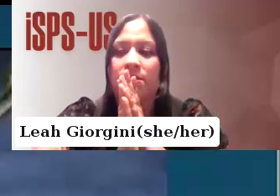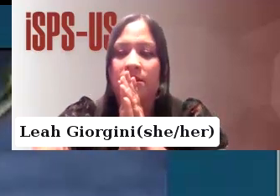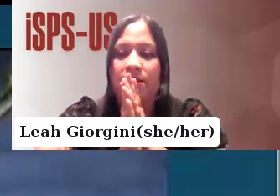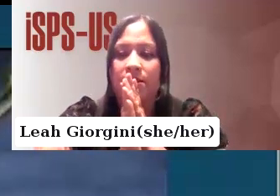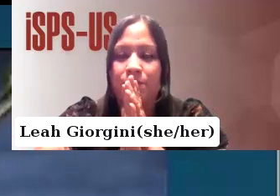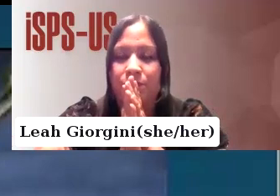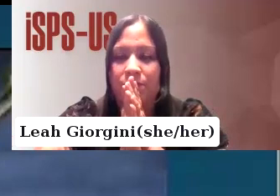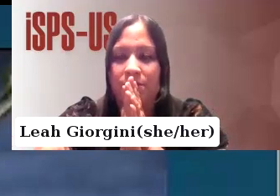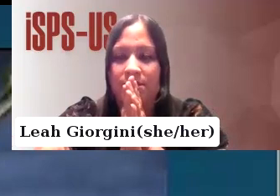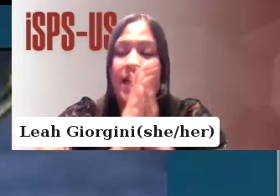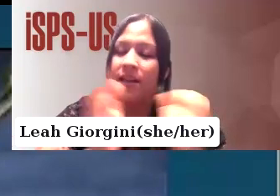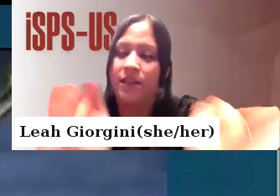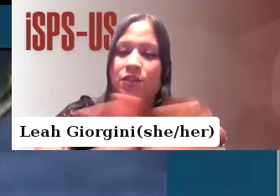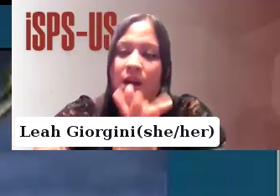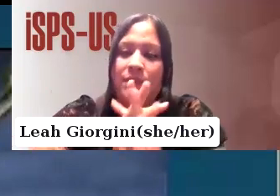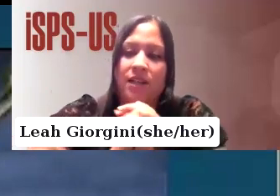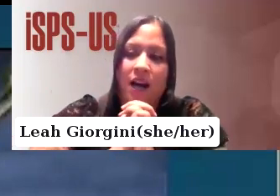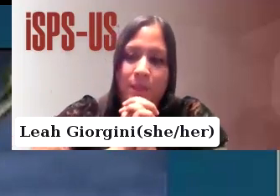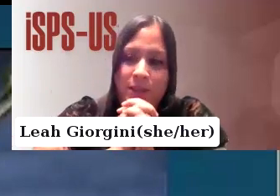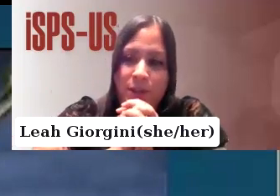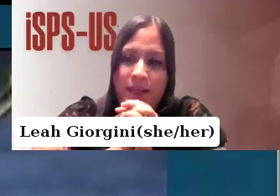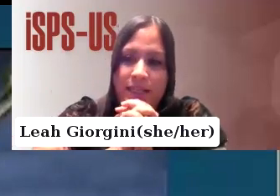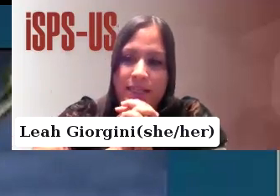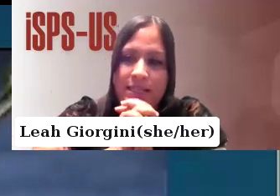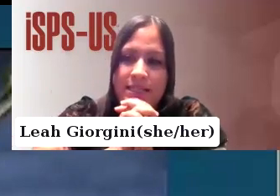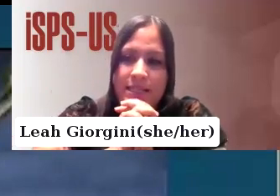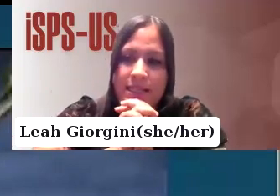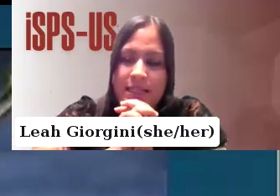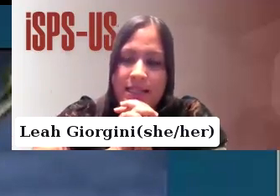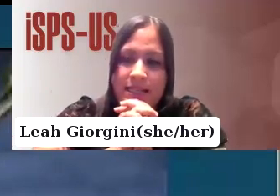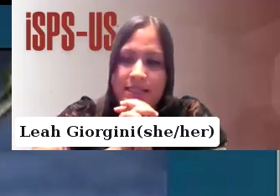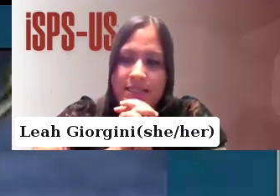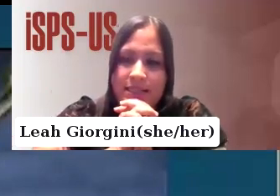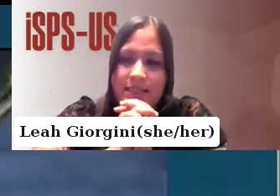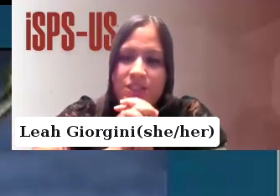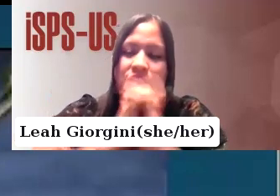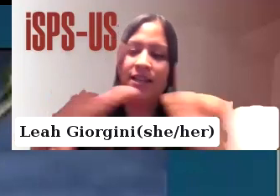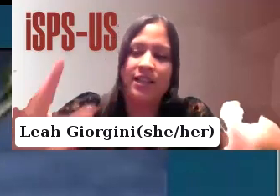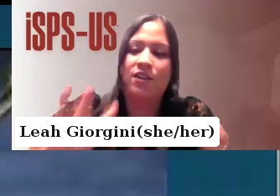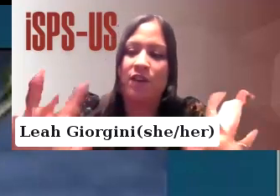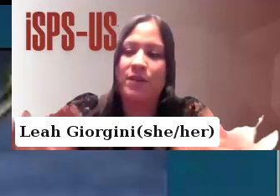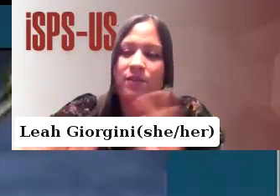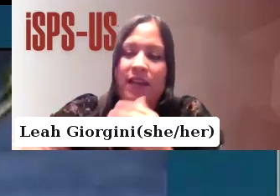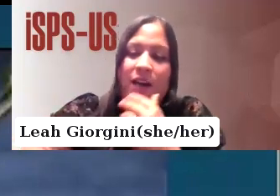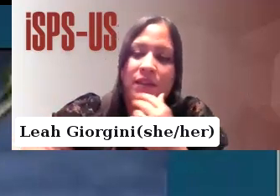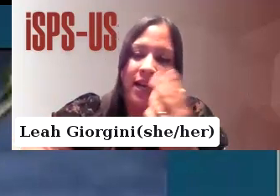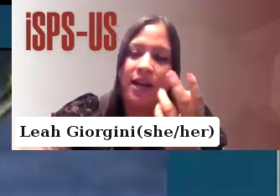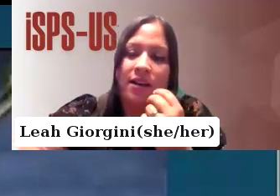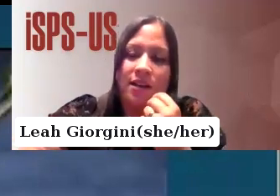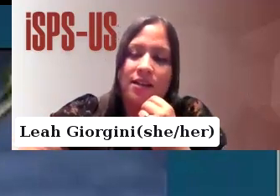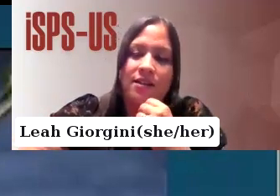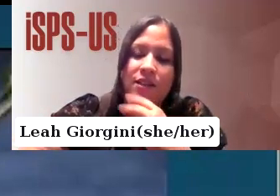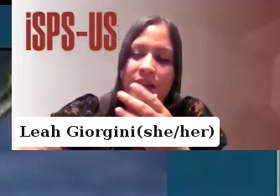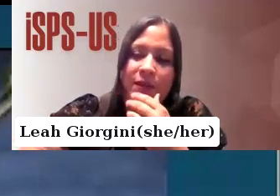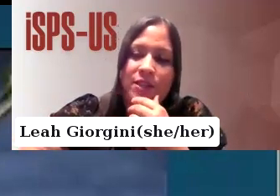you know um say it to wrap this kind of up a little bit is that this journey of mental health